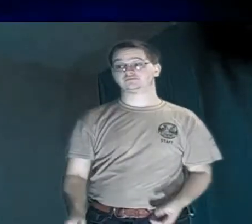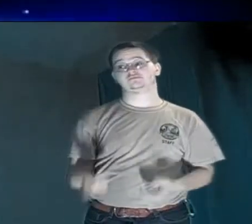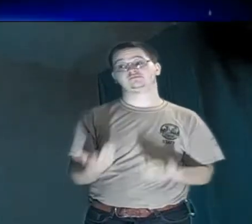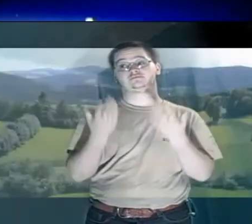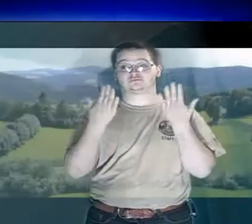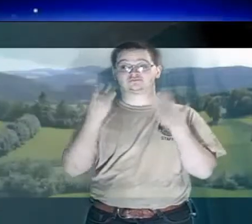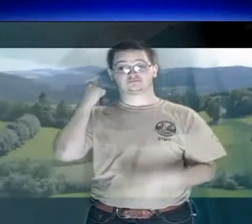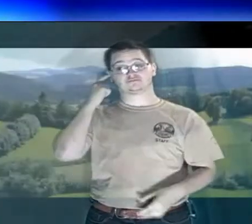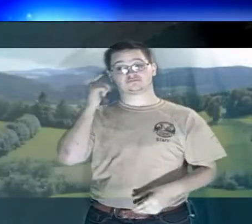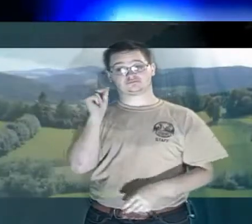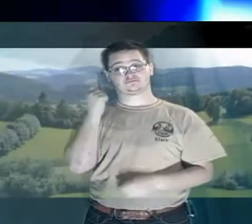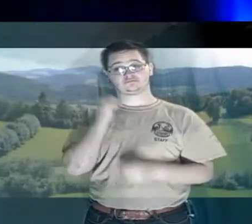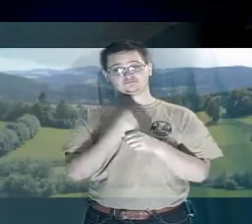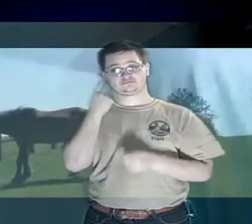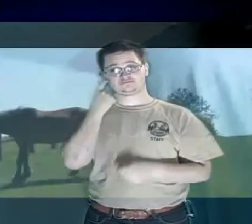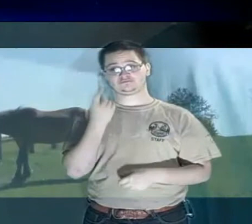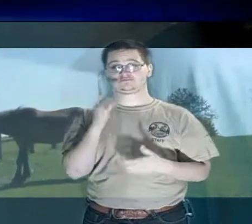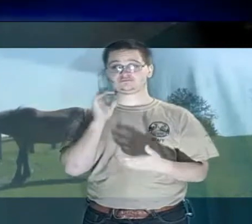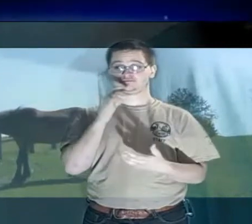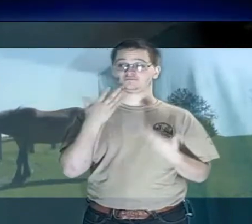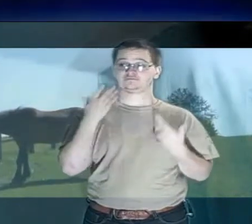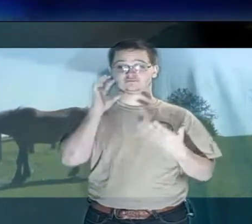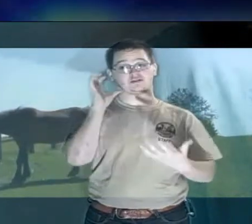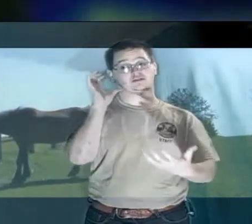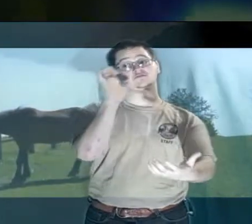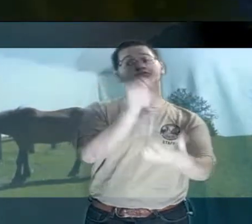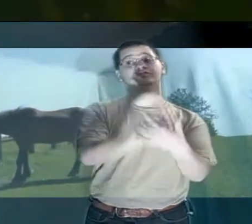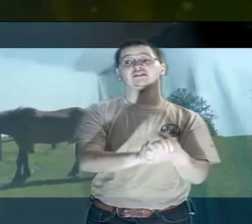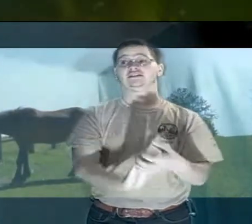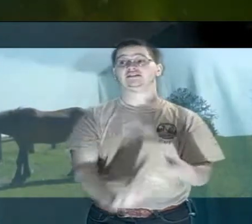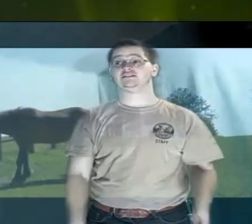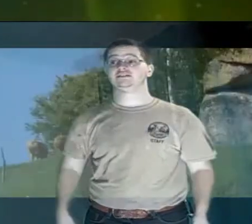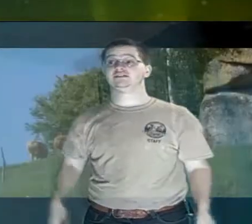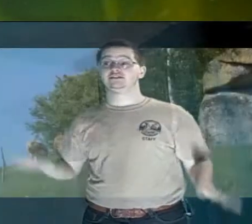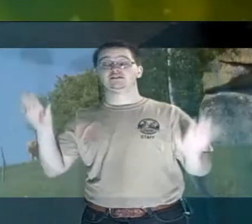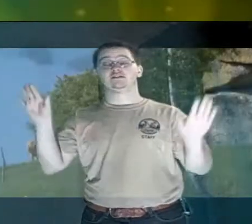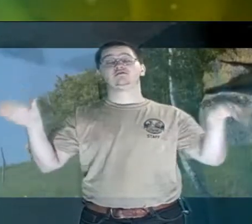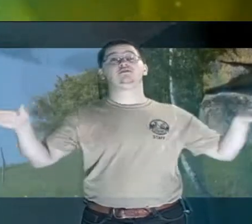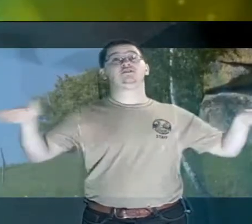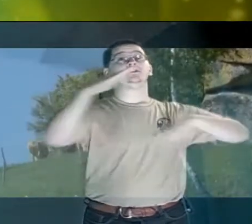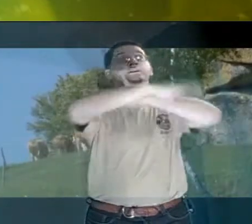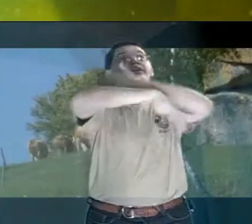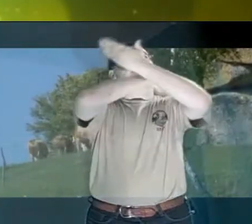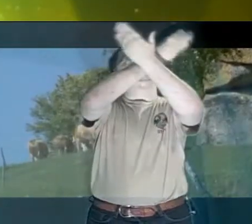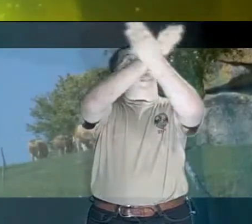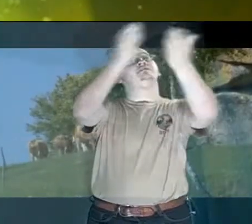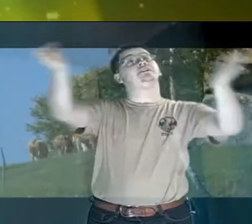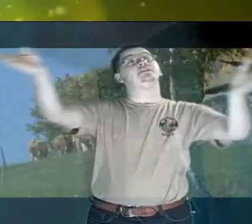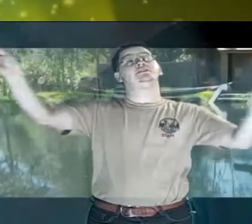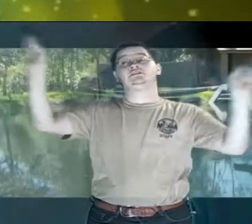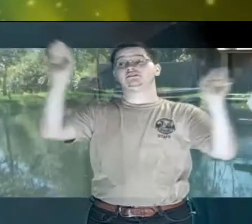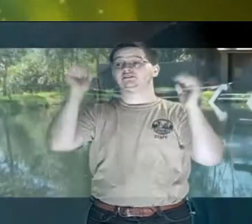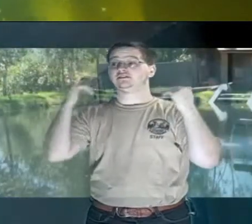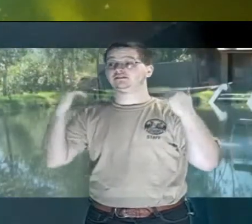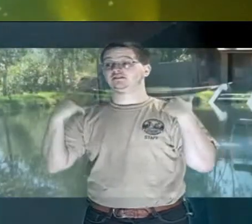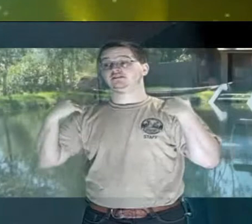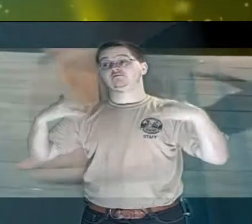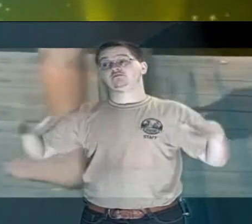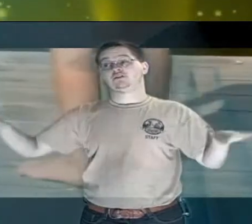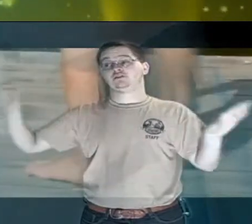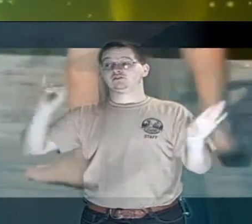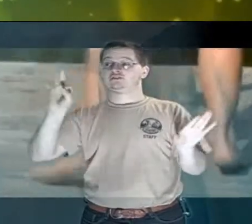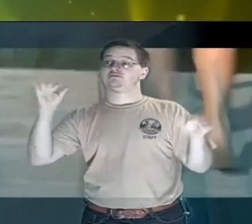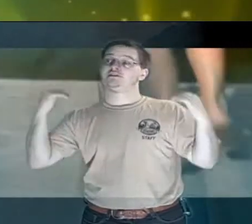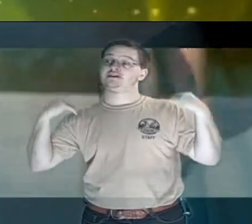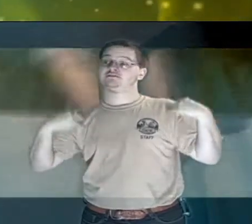Make no sense to me I just have to believe She flew up to heaven On the